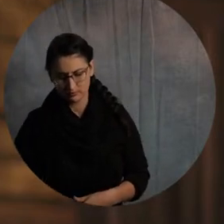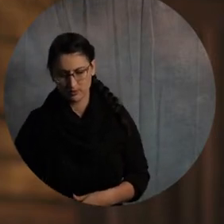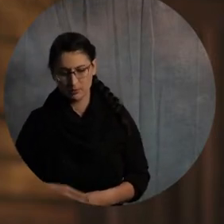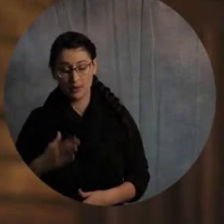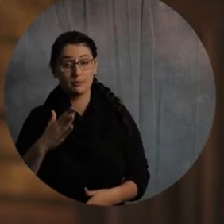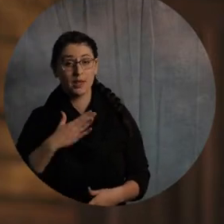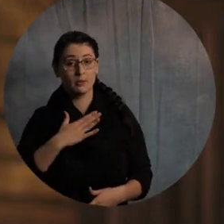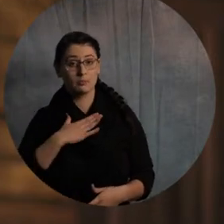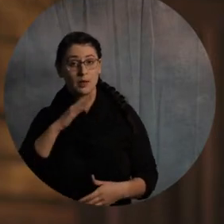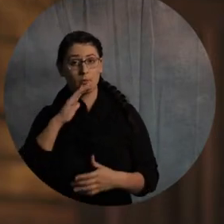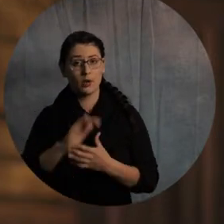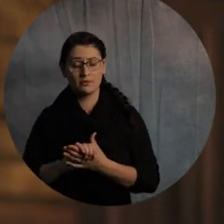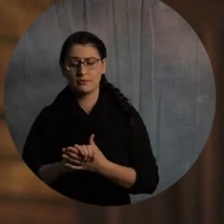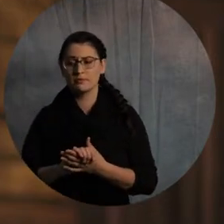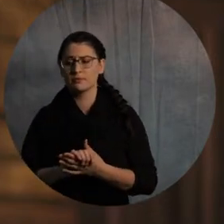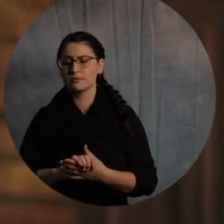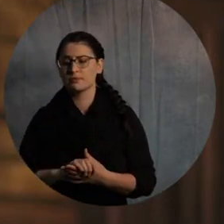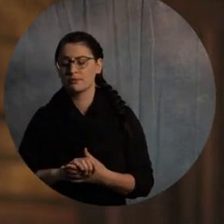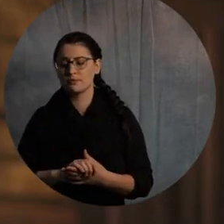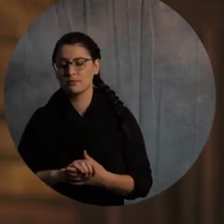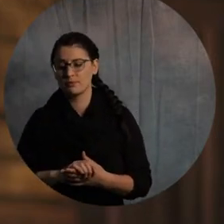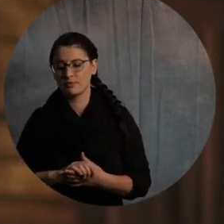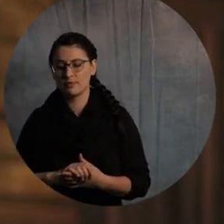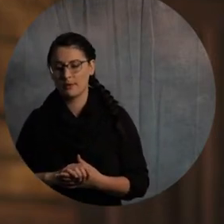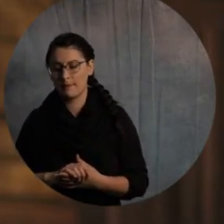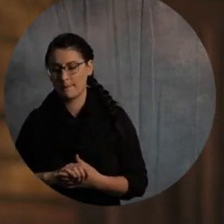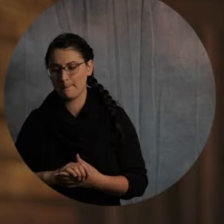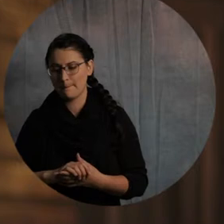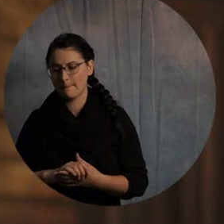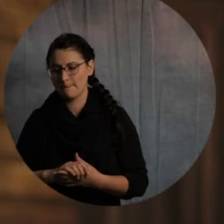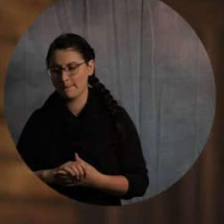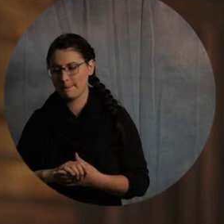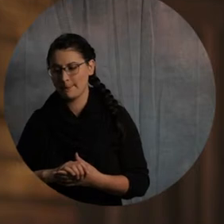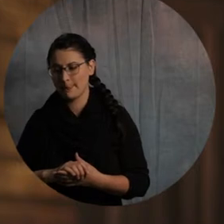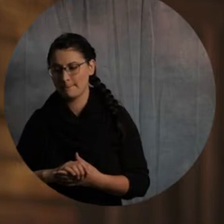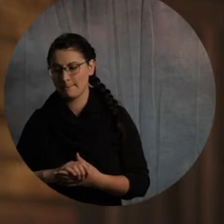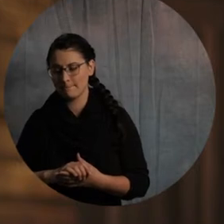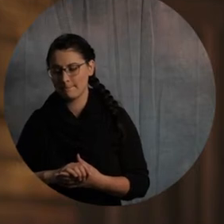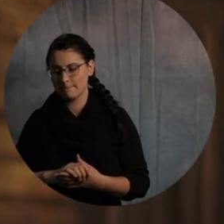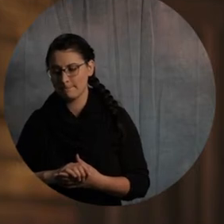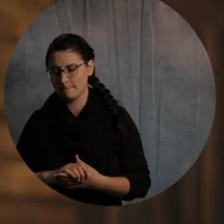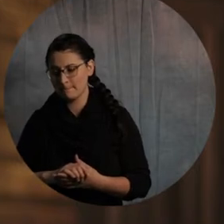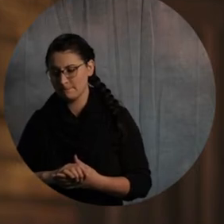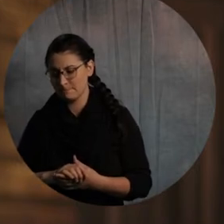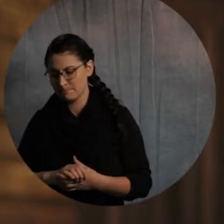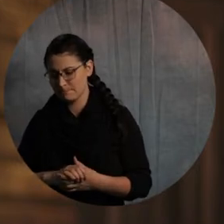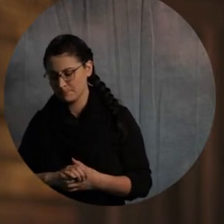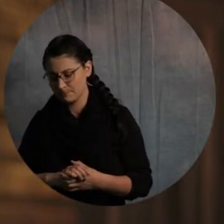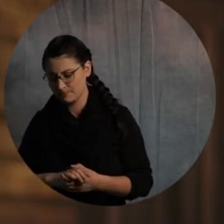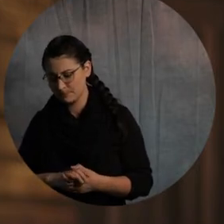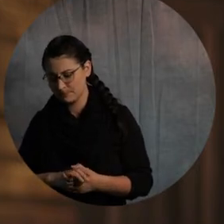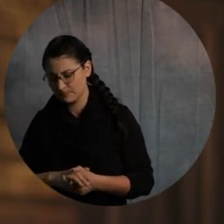wife actually communicates with some of those that I treated that way. Now, I don't communicate, because